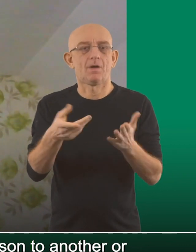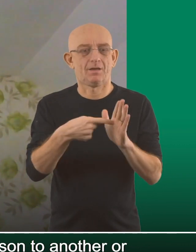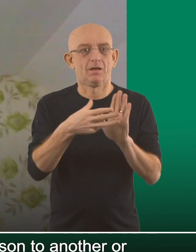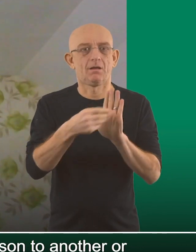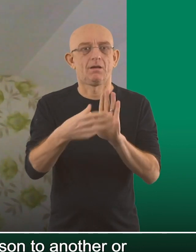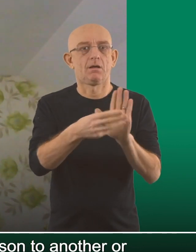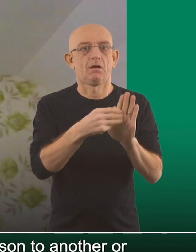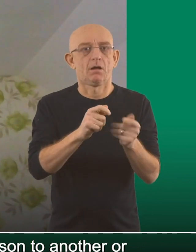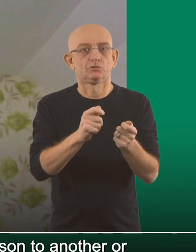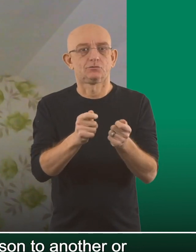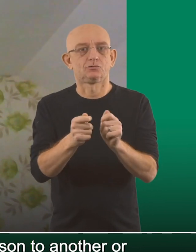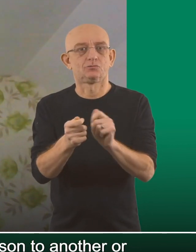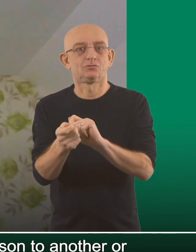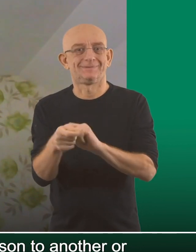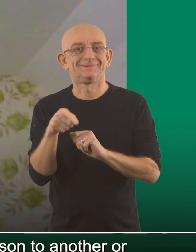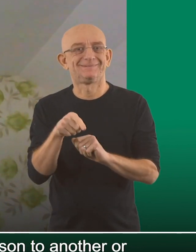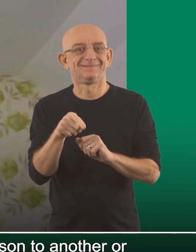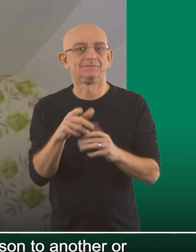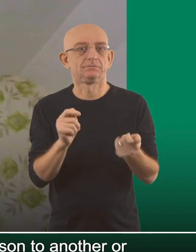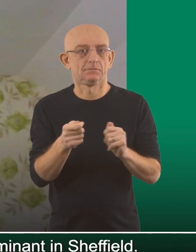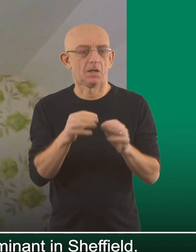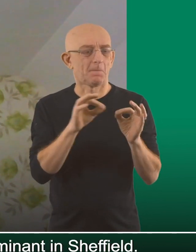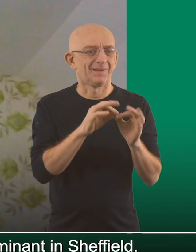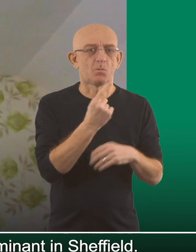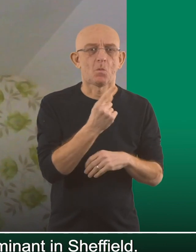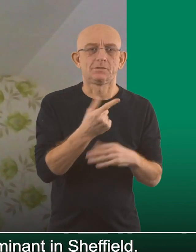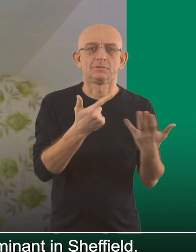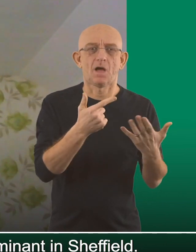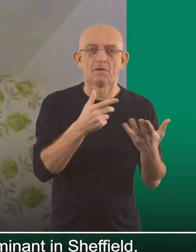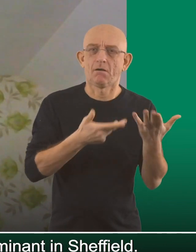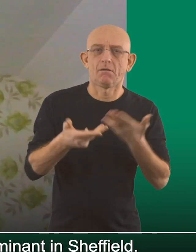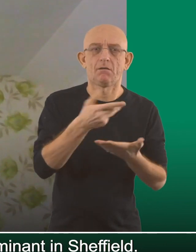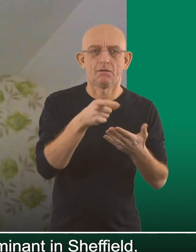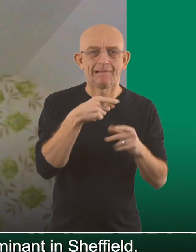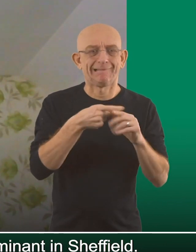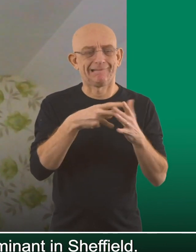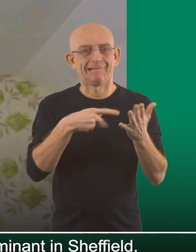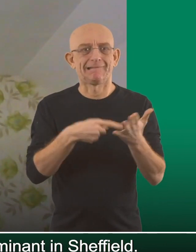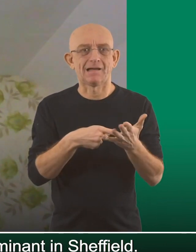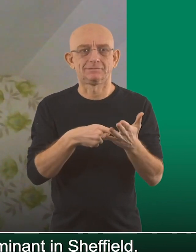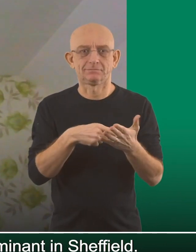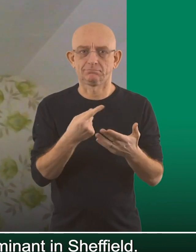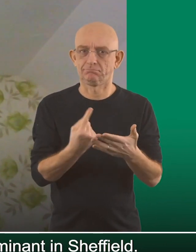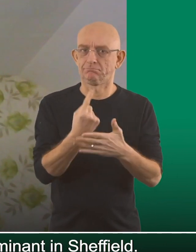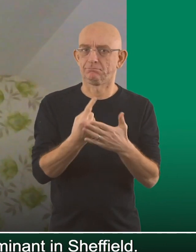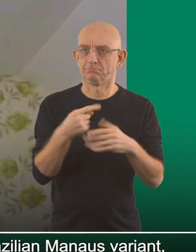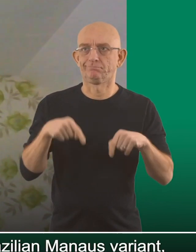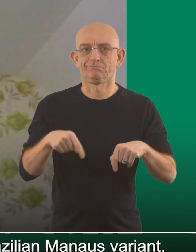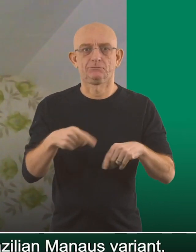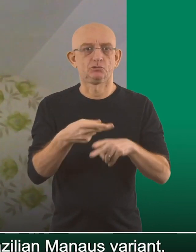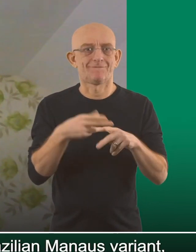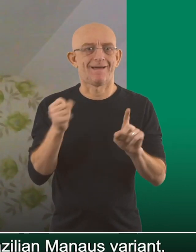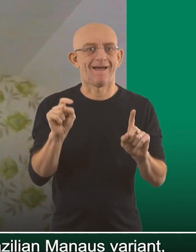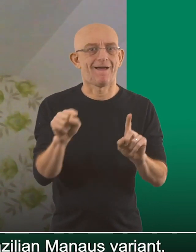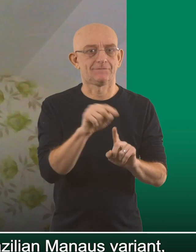replicates, actually, there's a risk of further mutation. The B.1.1.7 or the Kent variant is the most dominant in Sheffield.